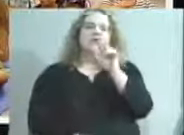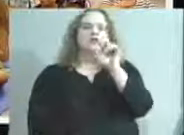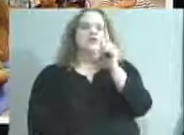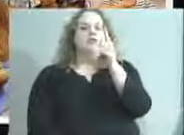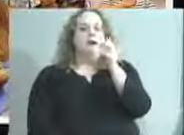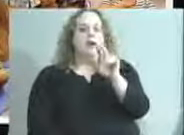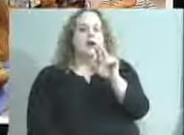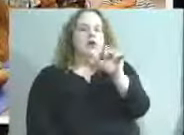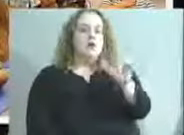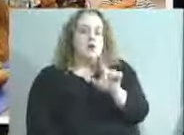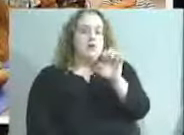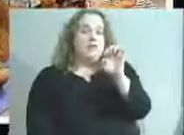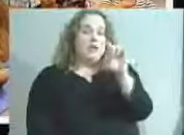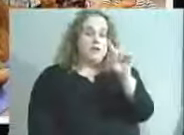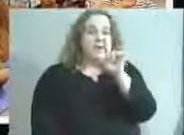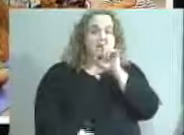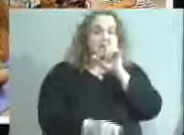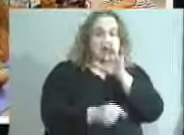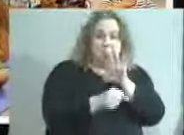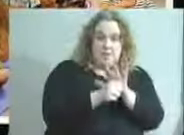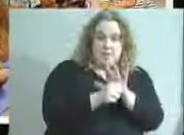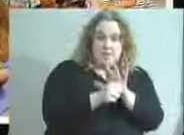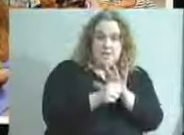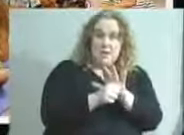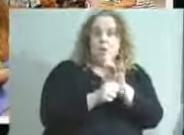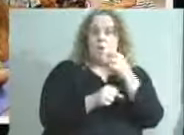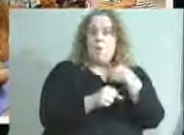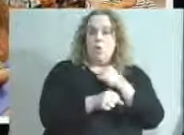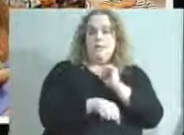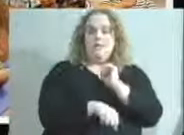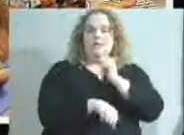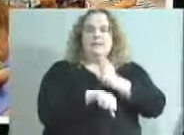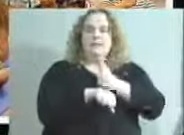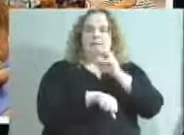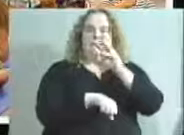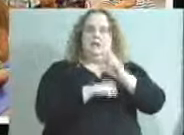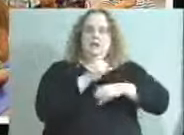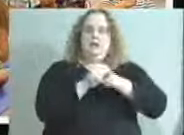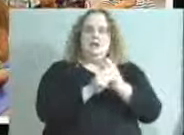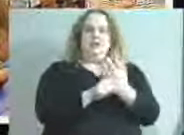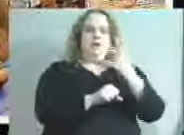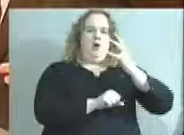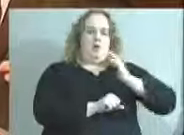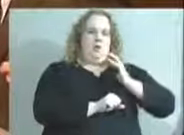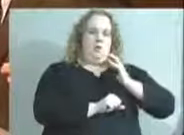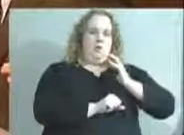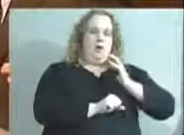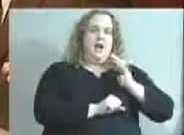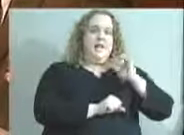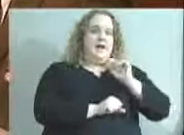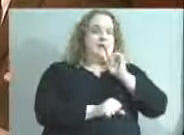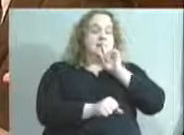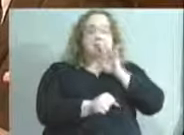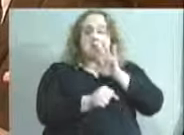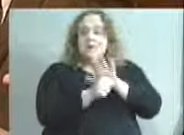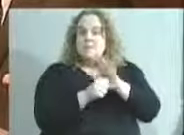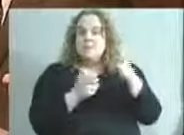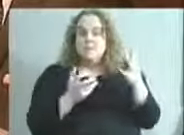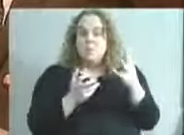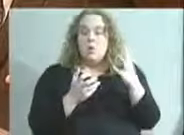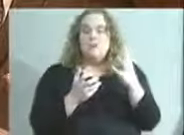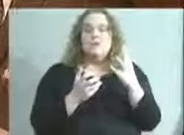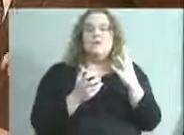work toward the ambitious goal that was stated with it some six plus years ago. And, that commitment for our city is to provide a world-class,